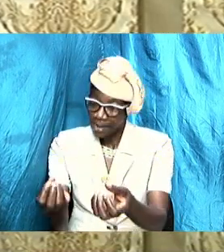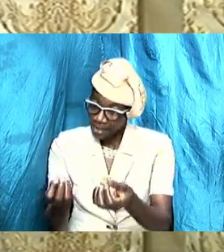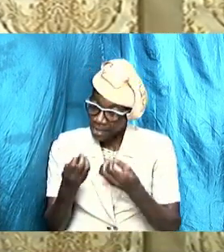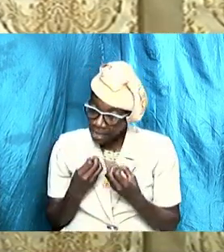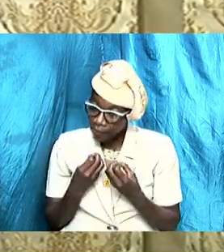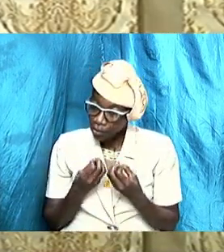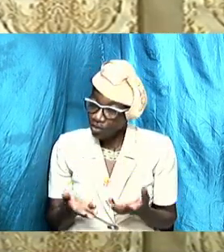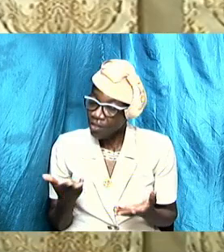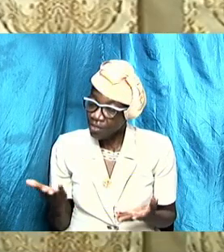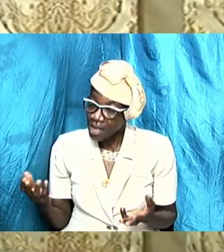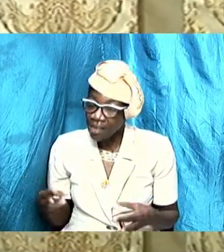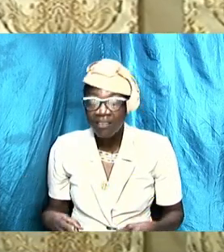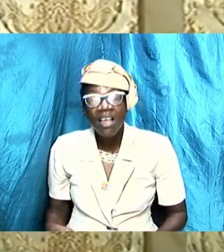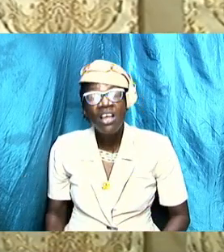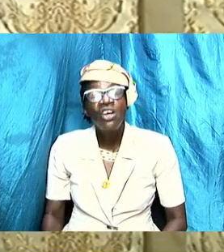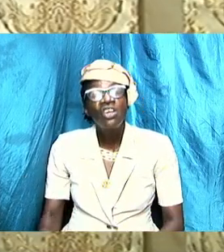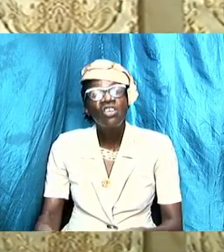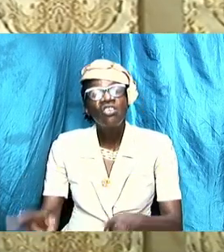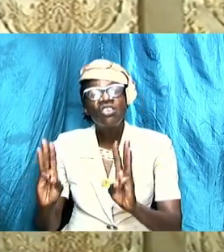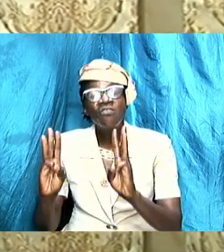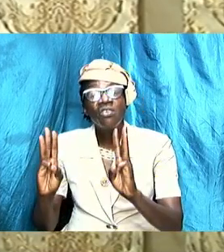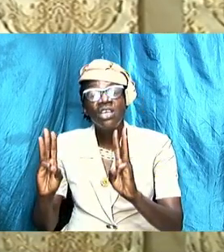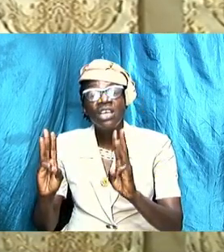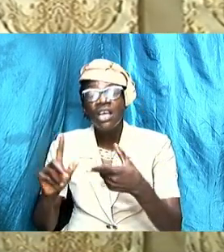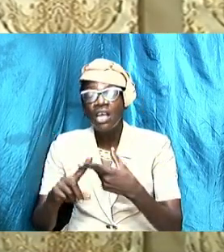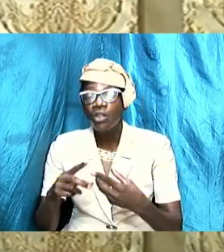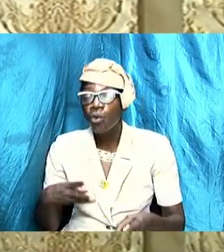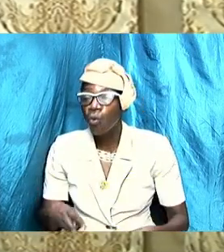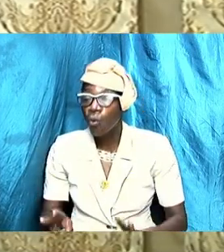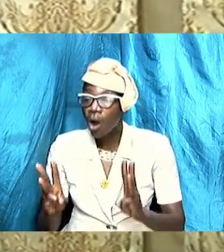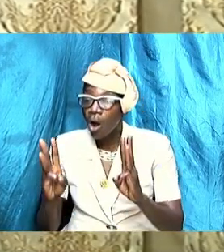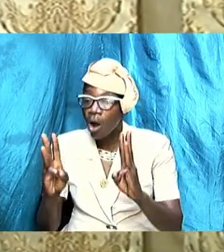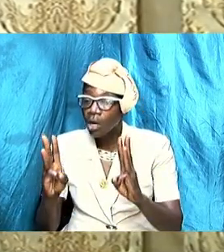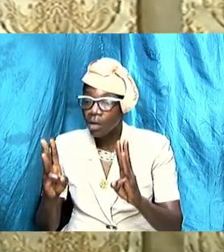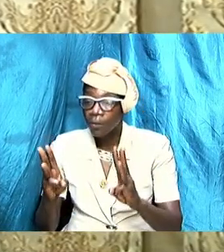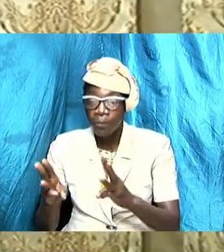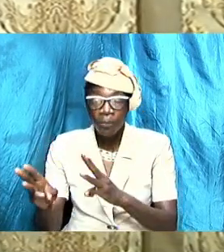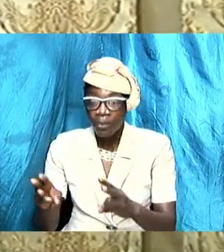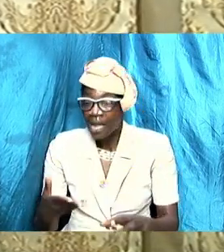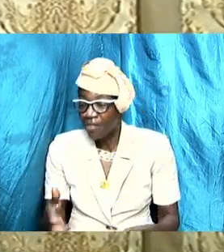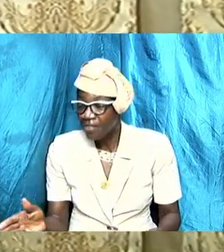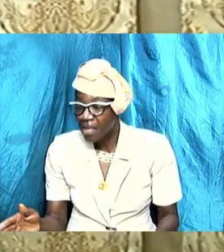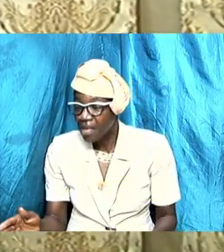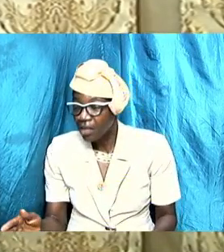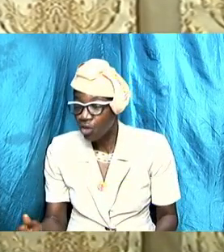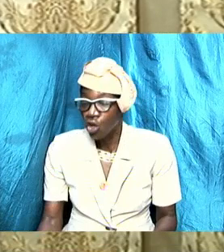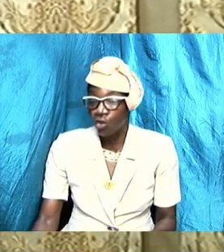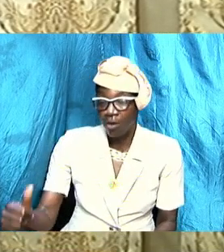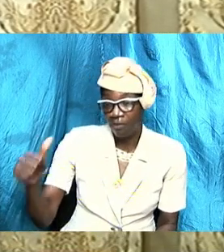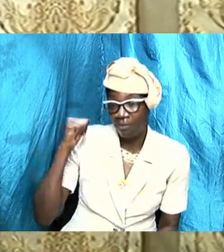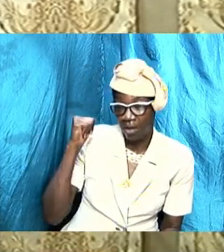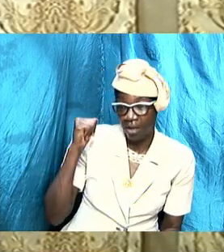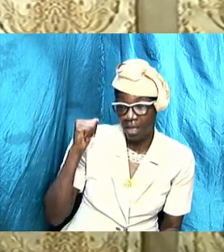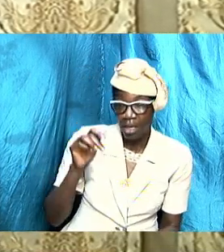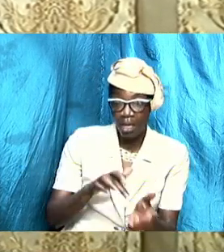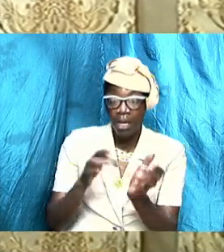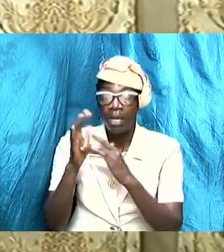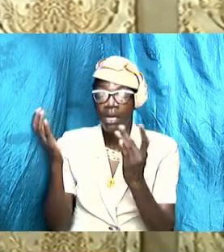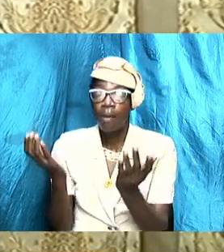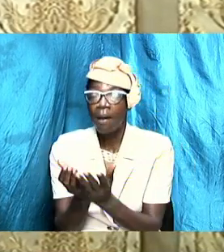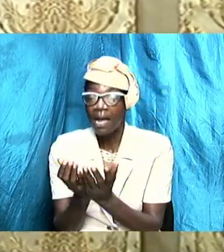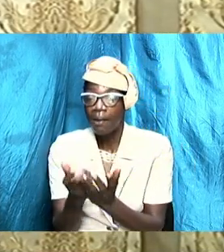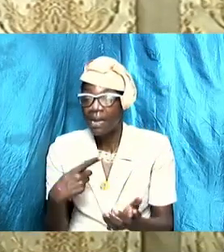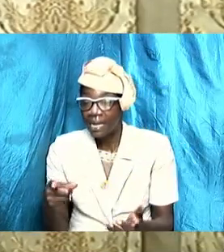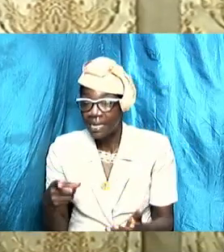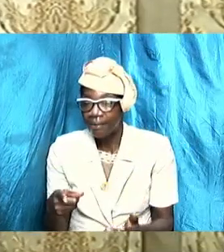the way that we are to walk, and the things that we are to avoid. The Bible, the book, it is a